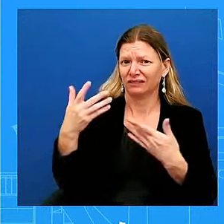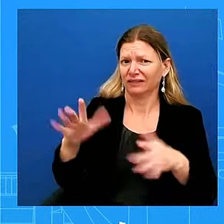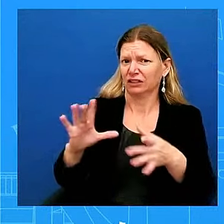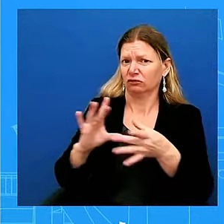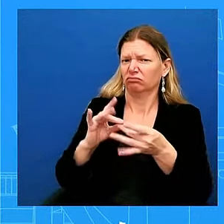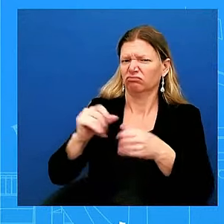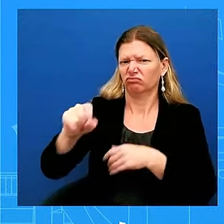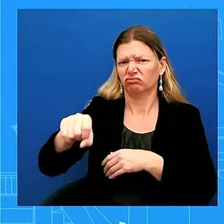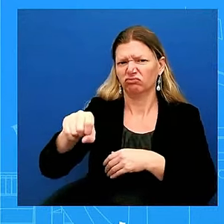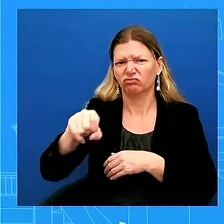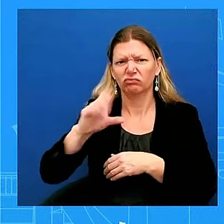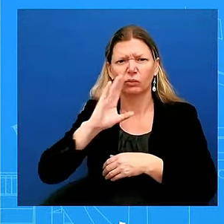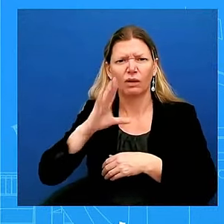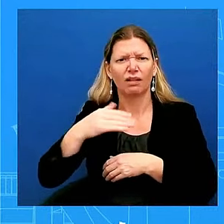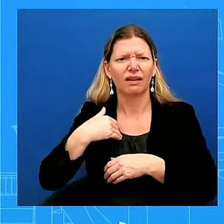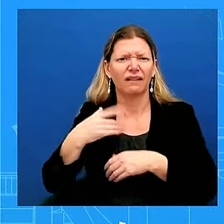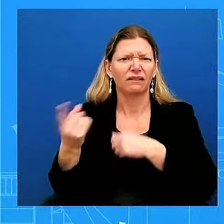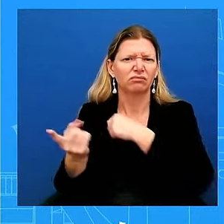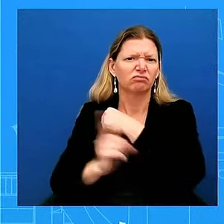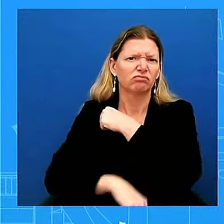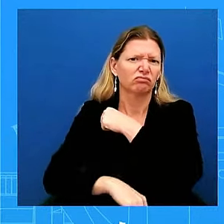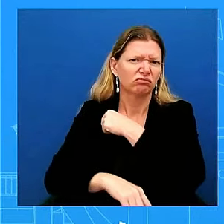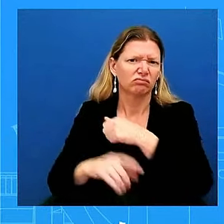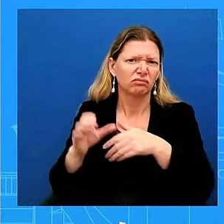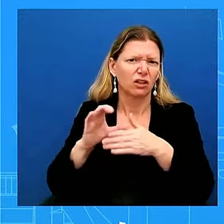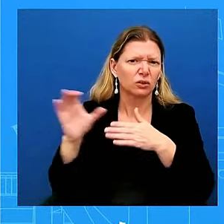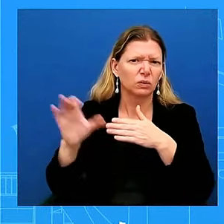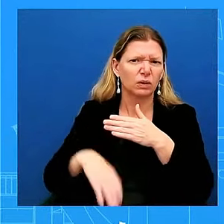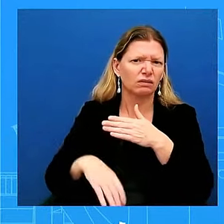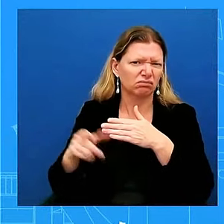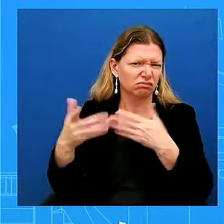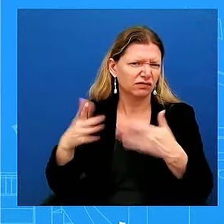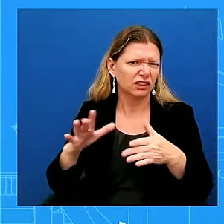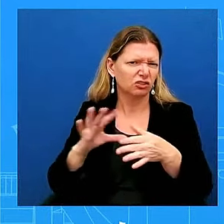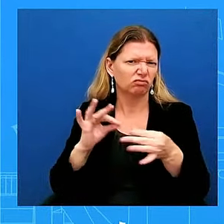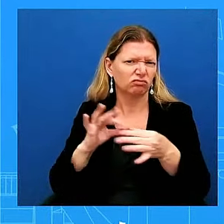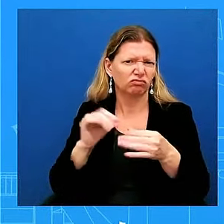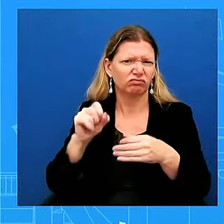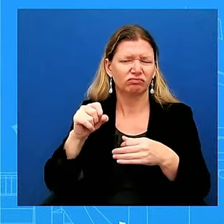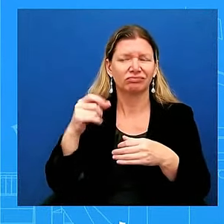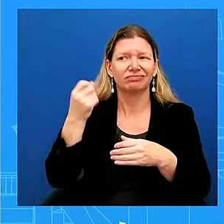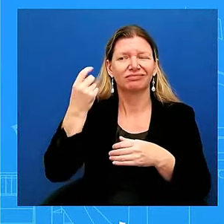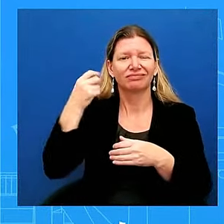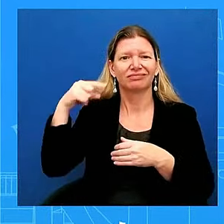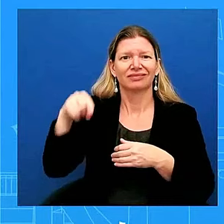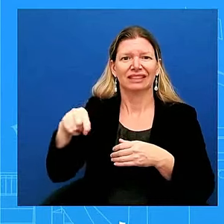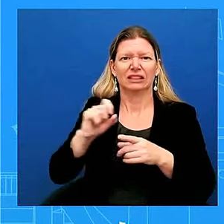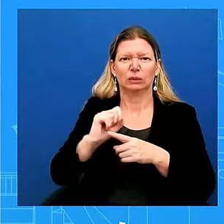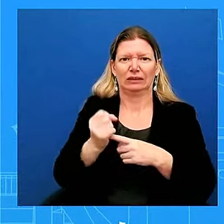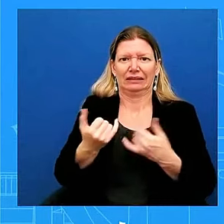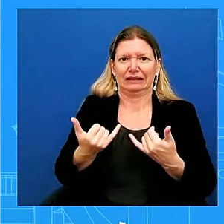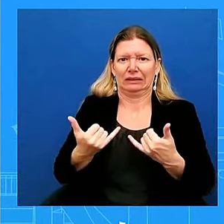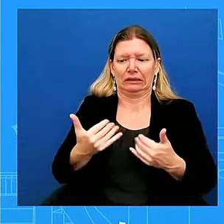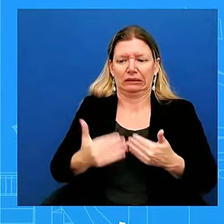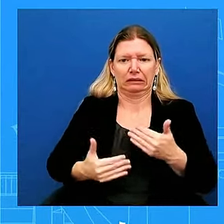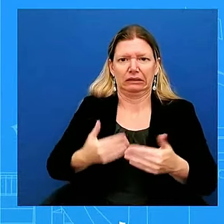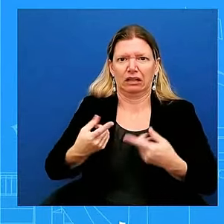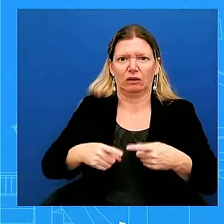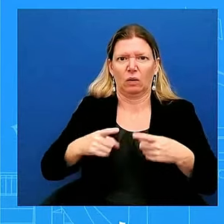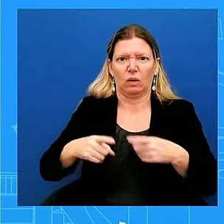He had to get back to his desk to make sure that he continues to monitor what's happening, occurring, having conversations